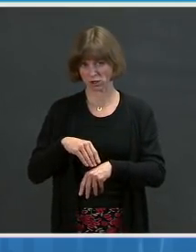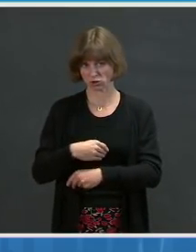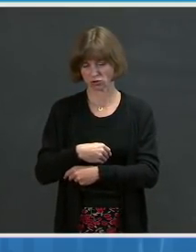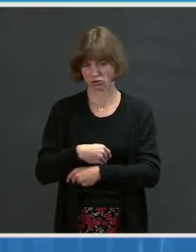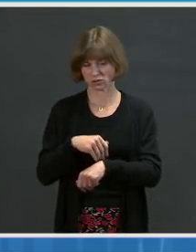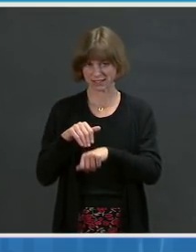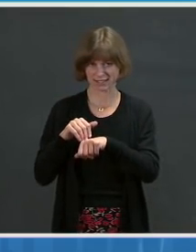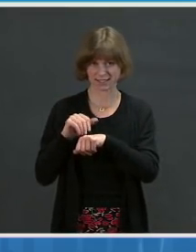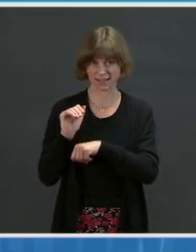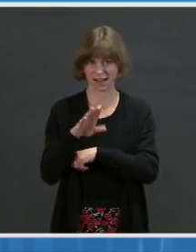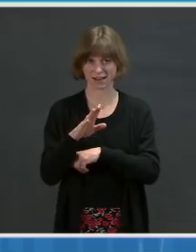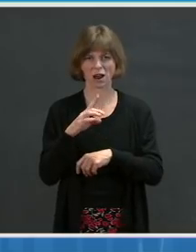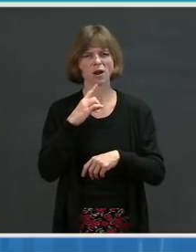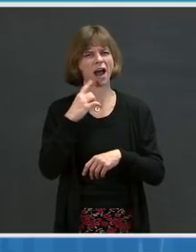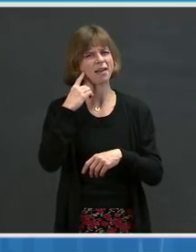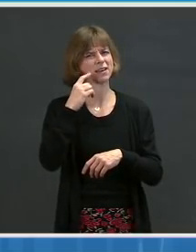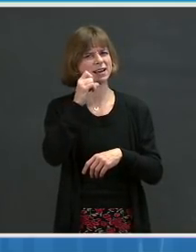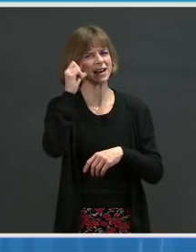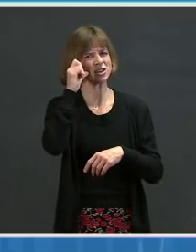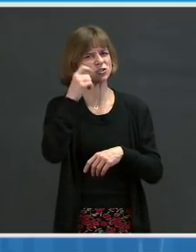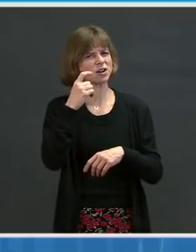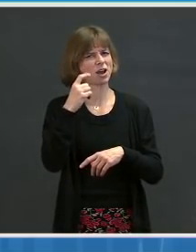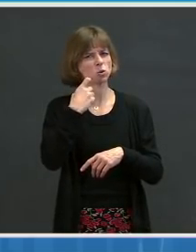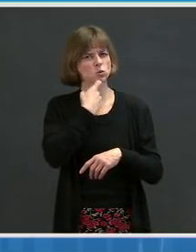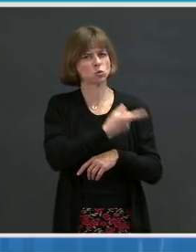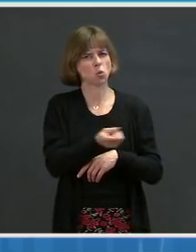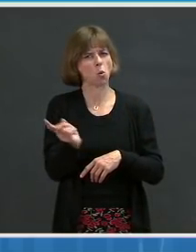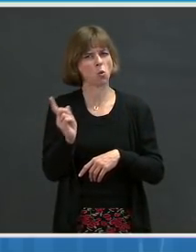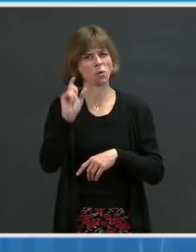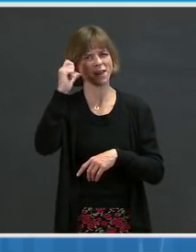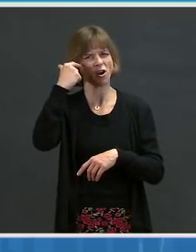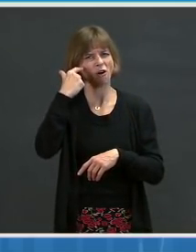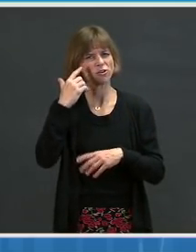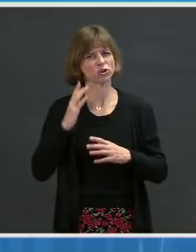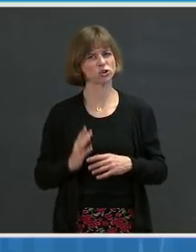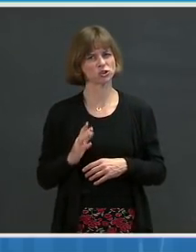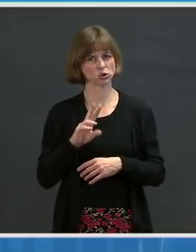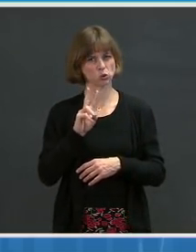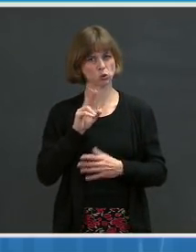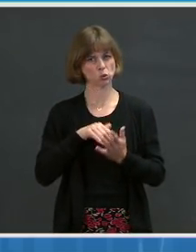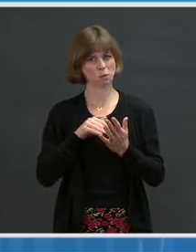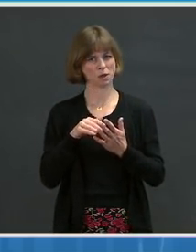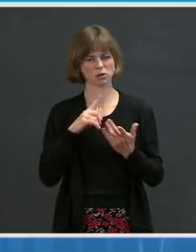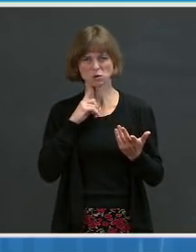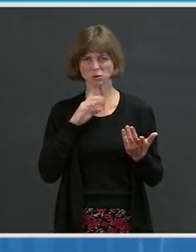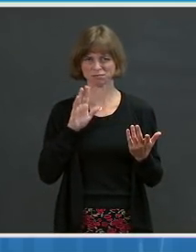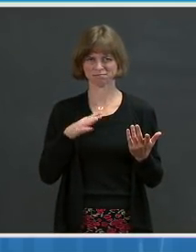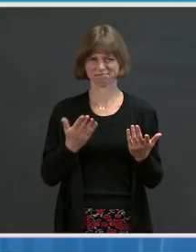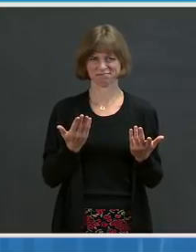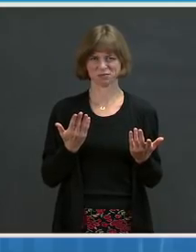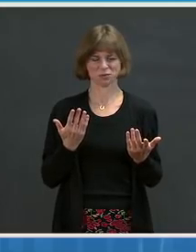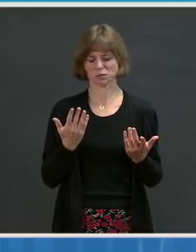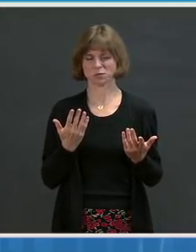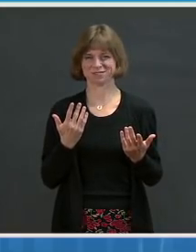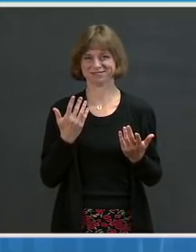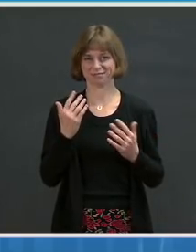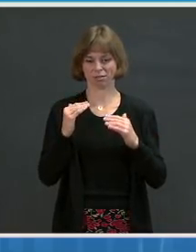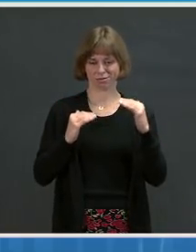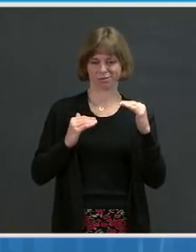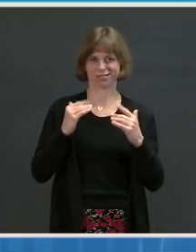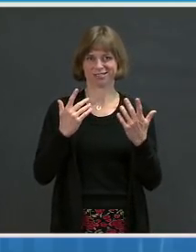Yesterday, I believe you told governors it would be 2 million doses. So could you explain that discrepancy? And then also,